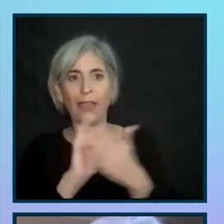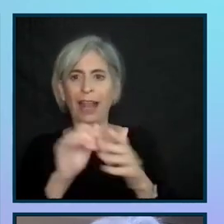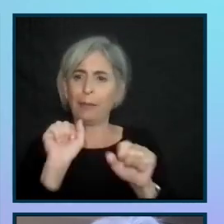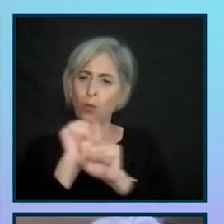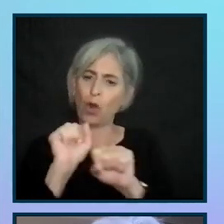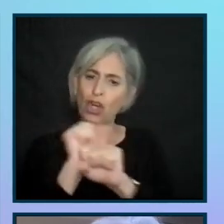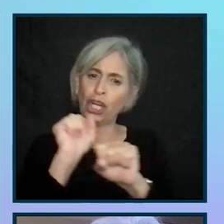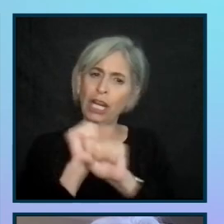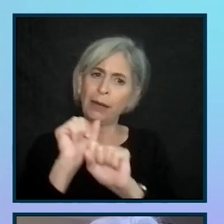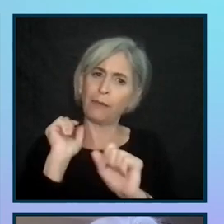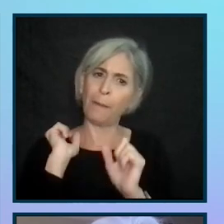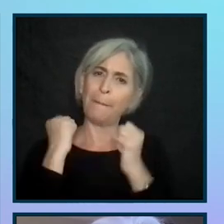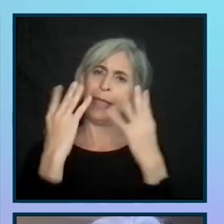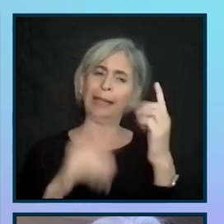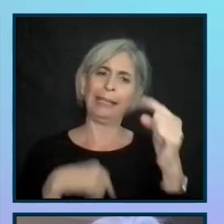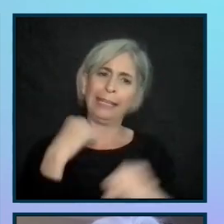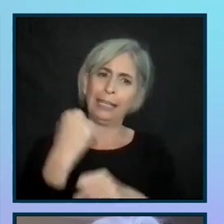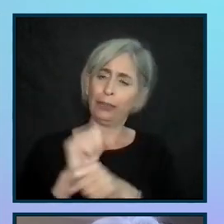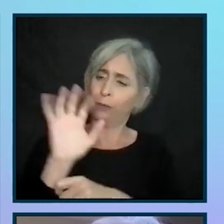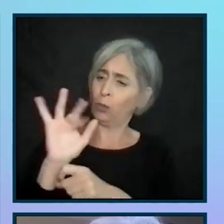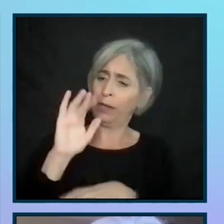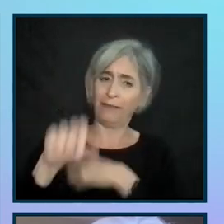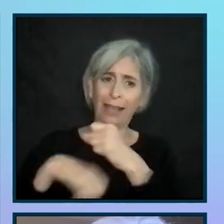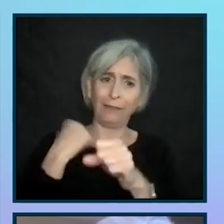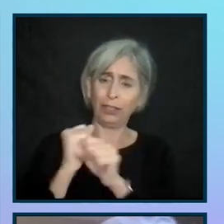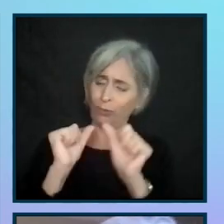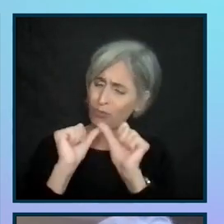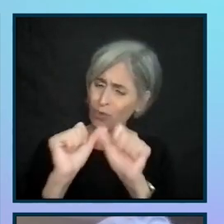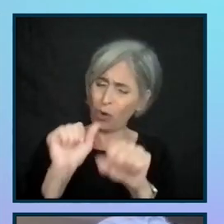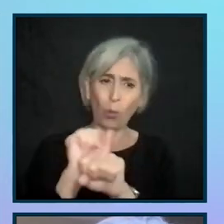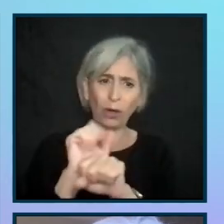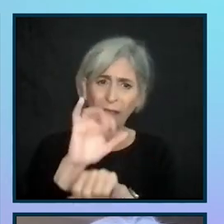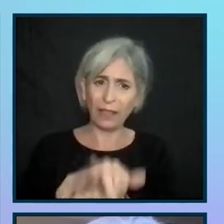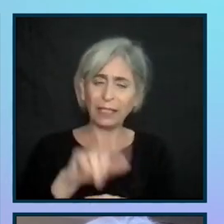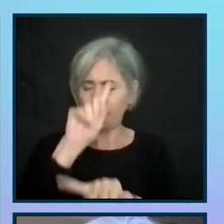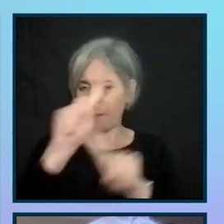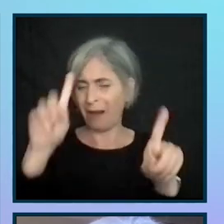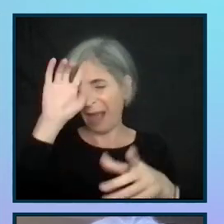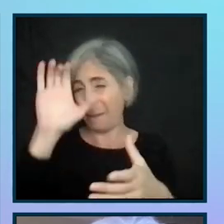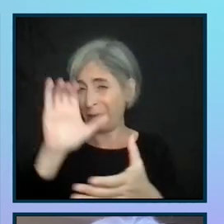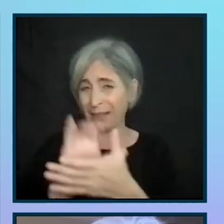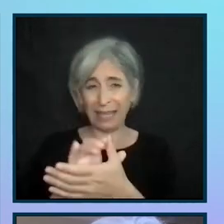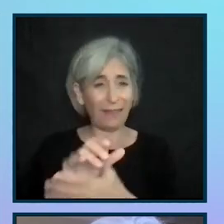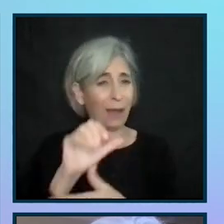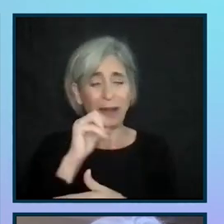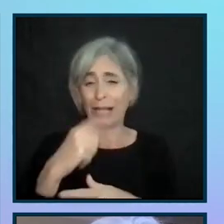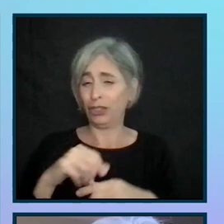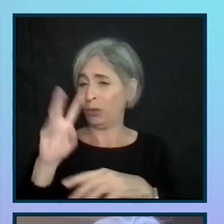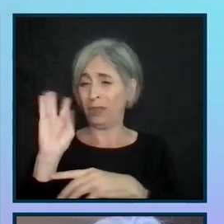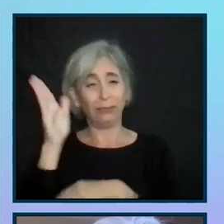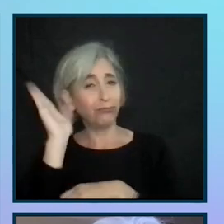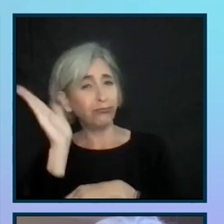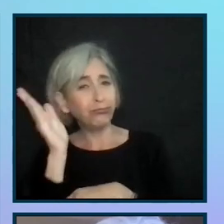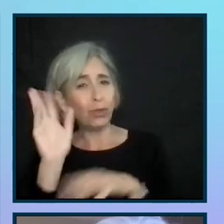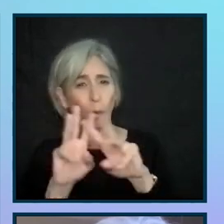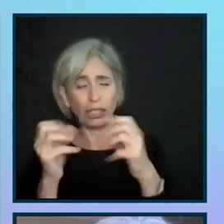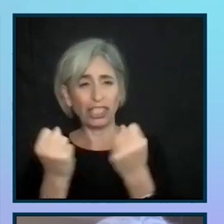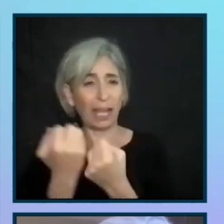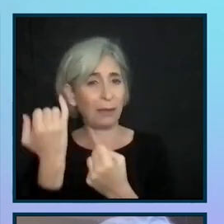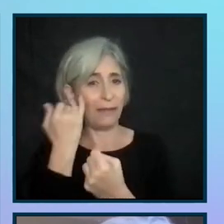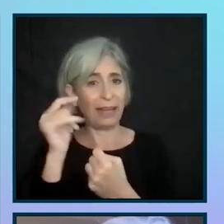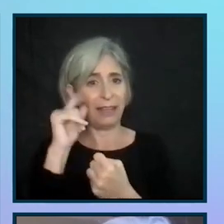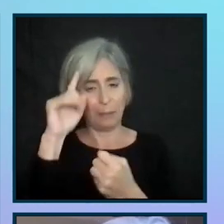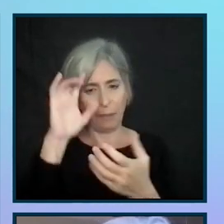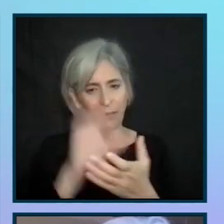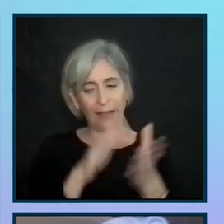25 plus years. But this is something that we all, I really believe I wouldn't be doing these talks if I didn't think that there were strategies